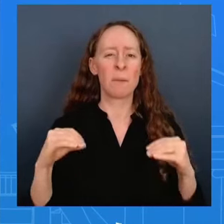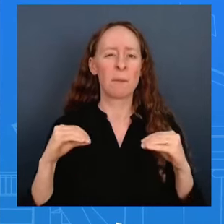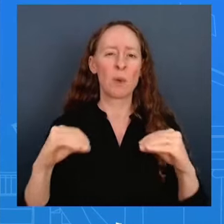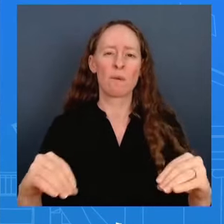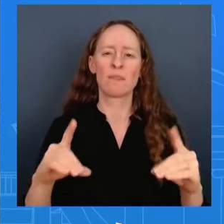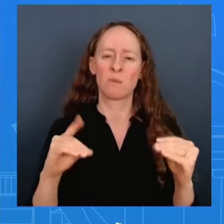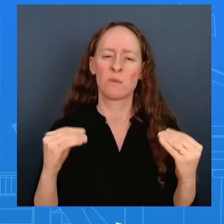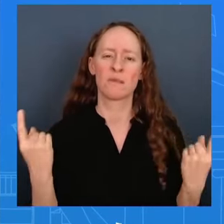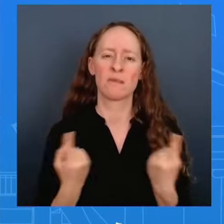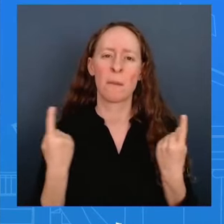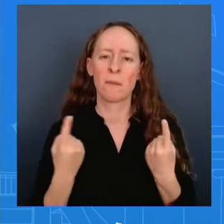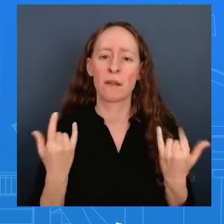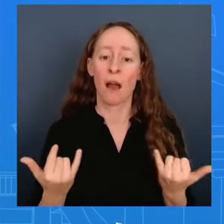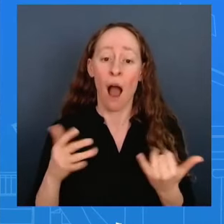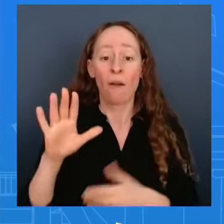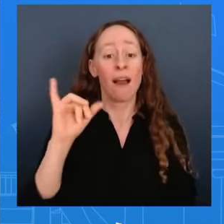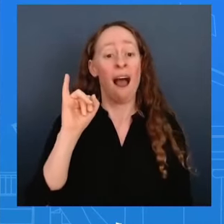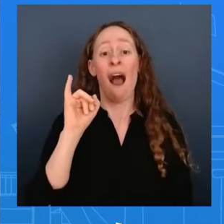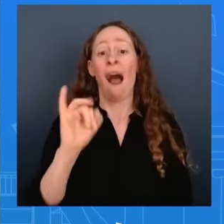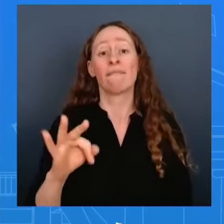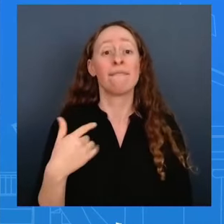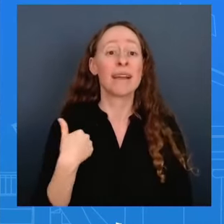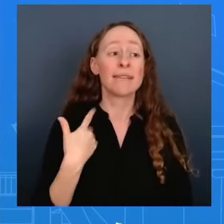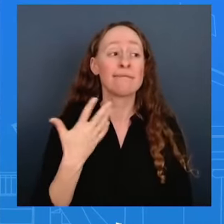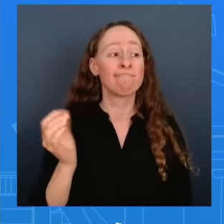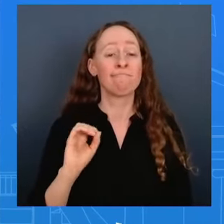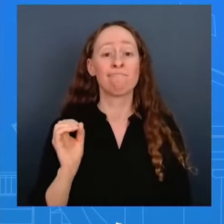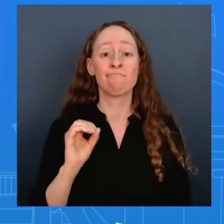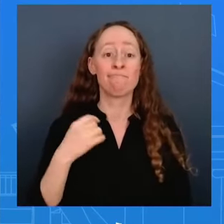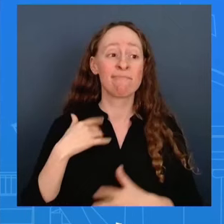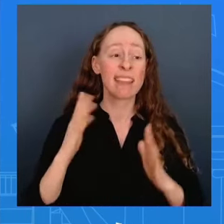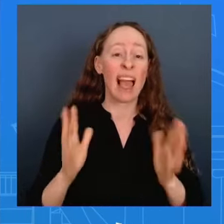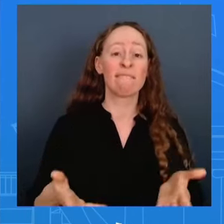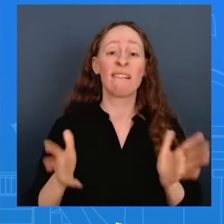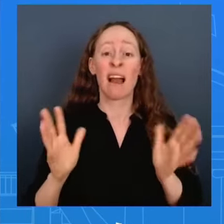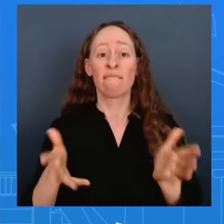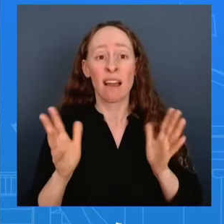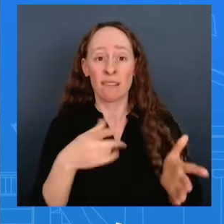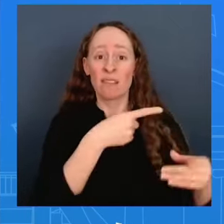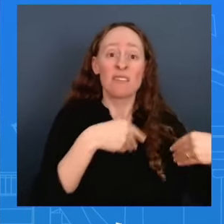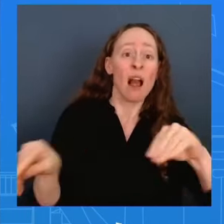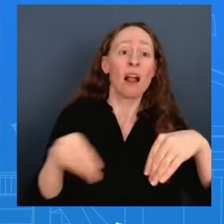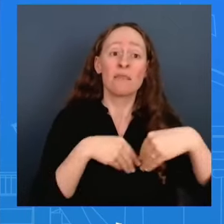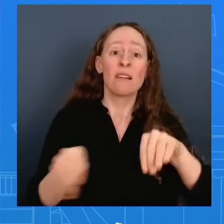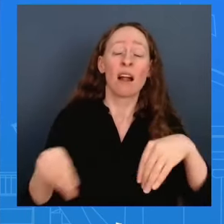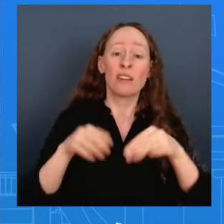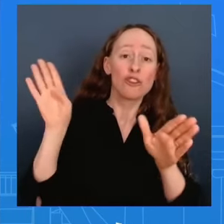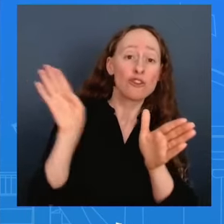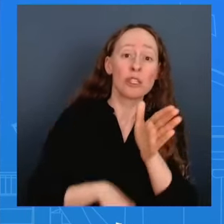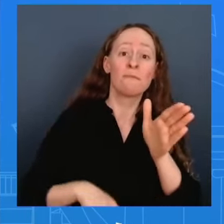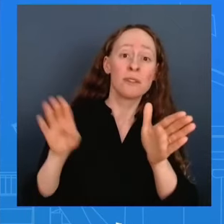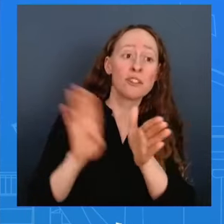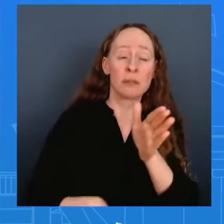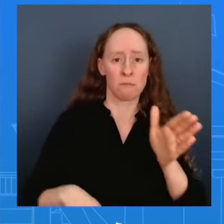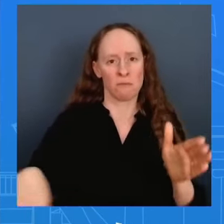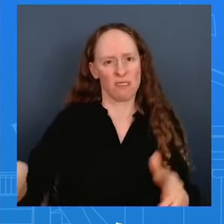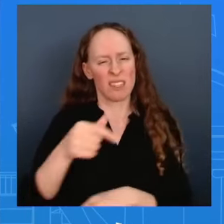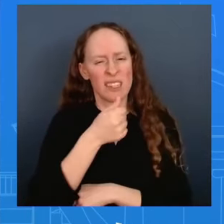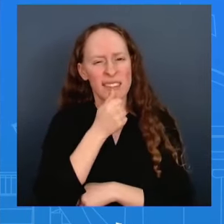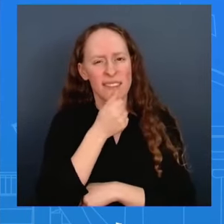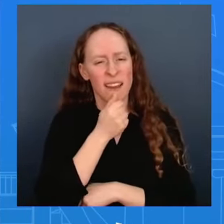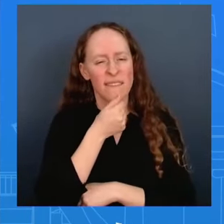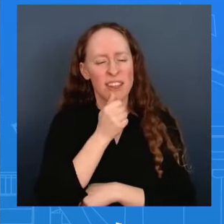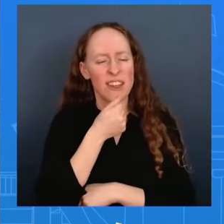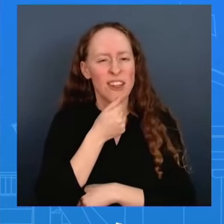and we don't defend we will see the same patterns repeated over and over again so uh what we are doing today